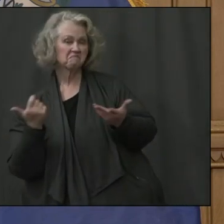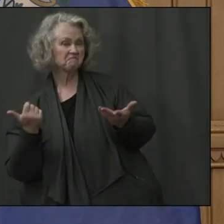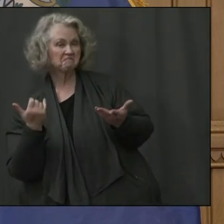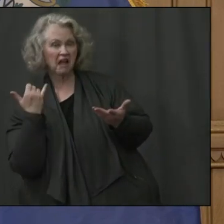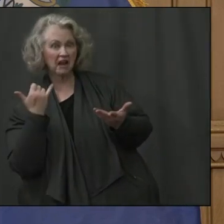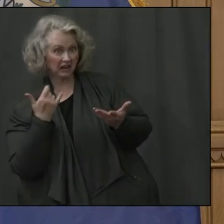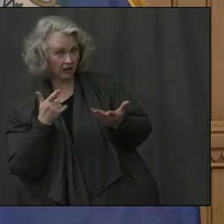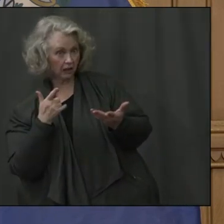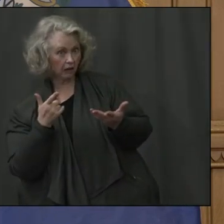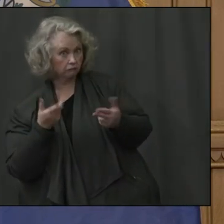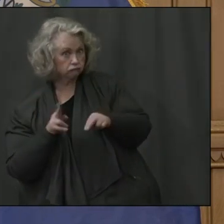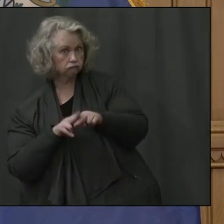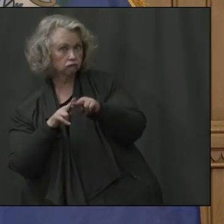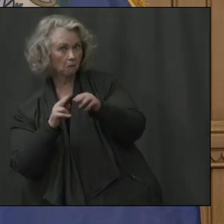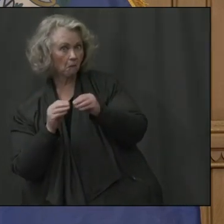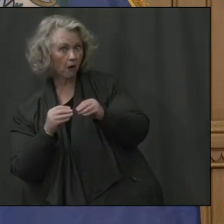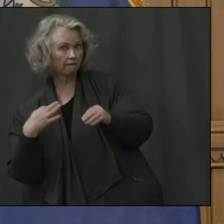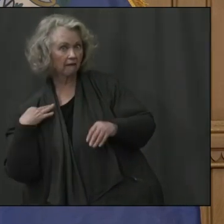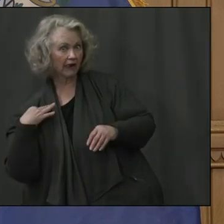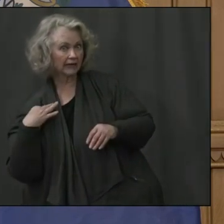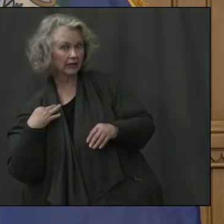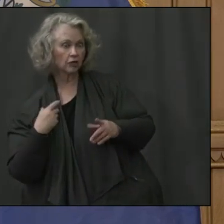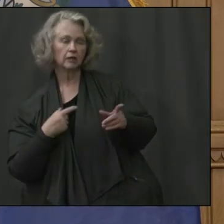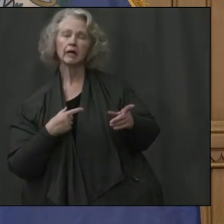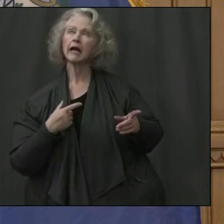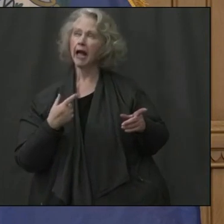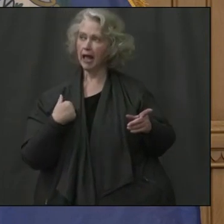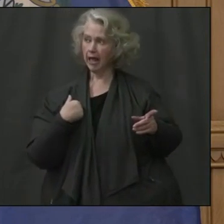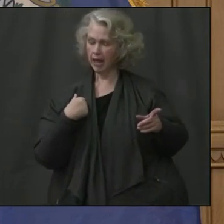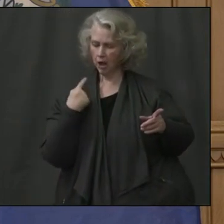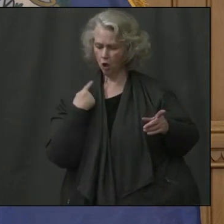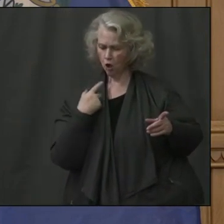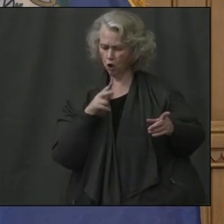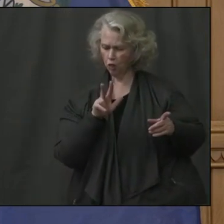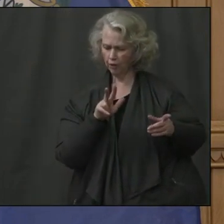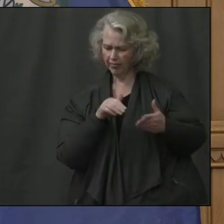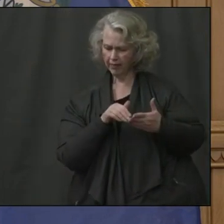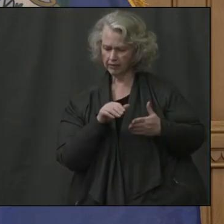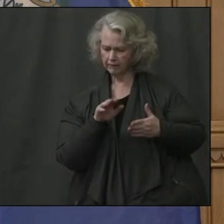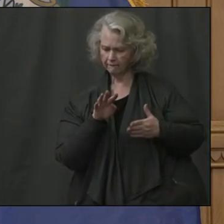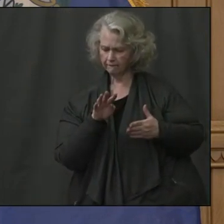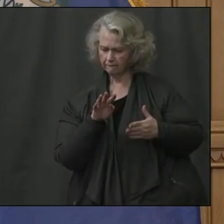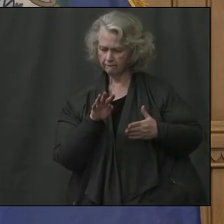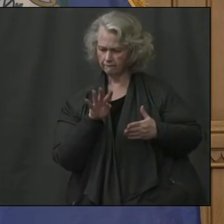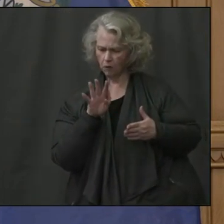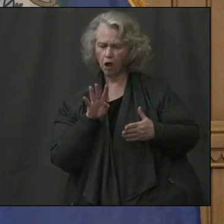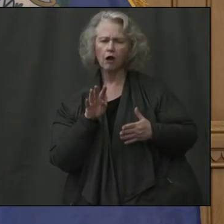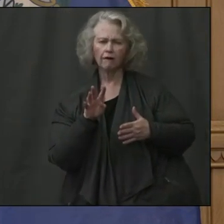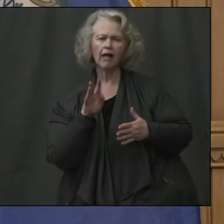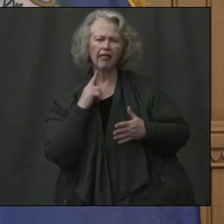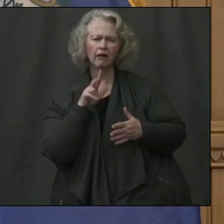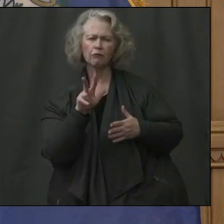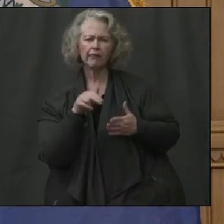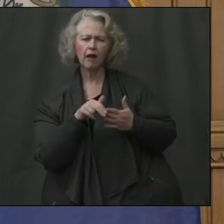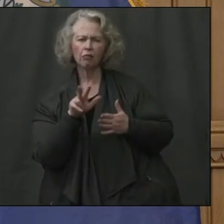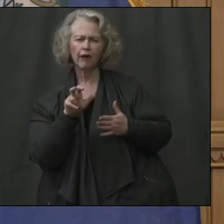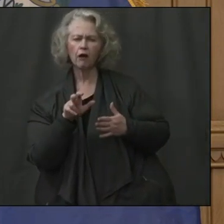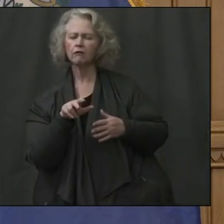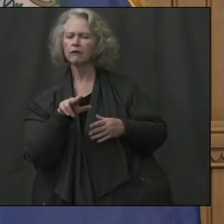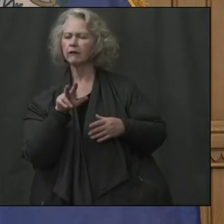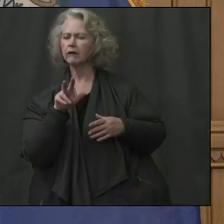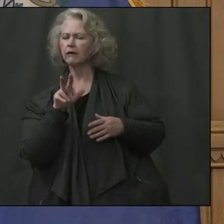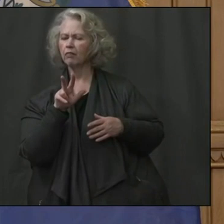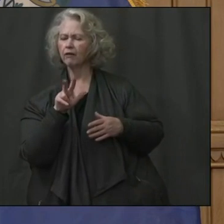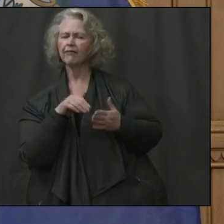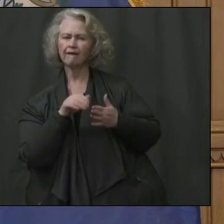volunteers who have stepped up? The last numbers I had was 3,400, 3,300, something like that. And to be blunt, we've got to now